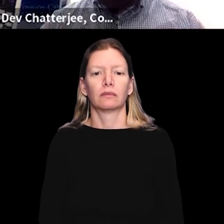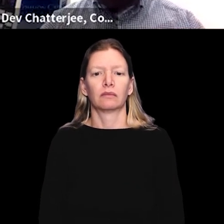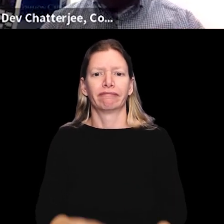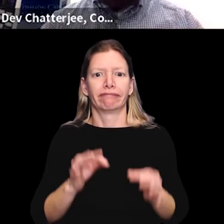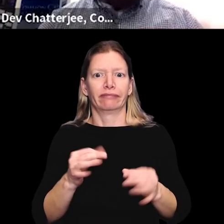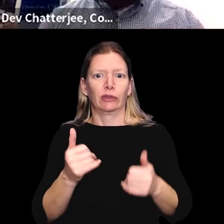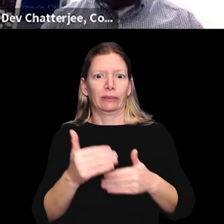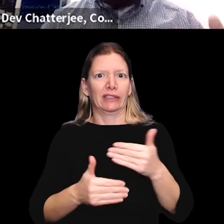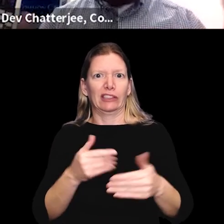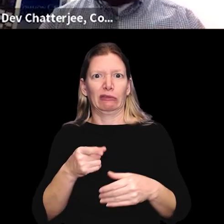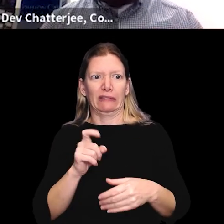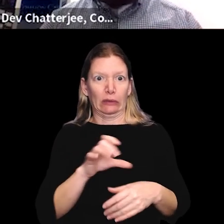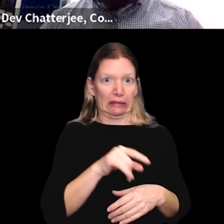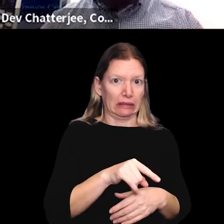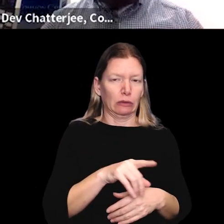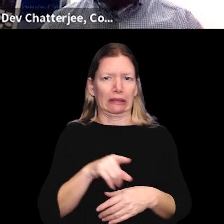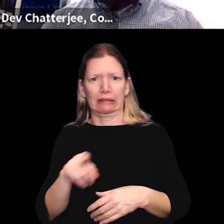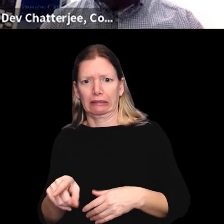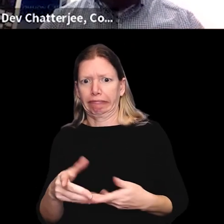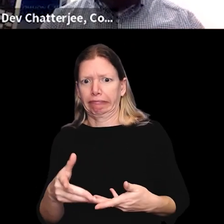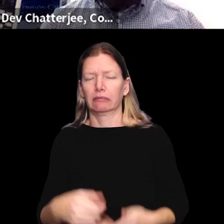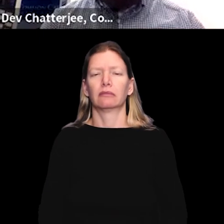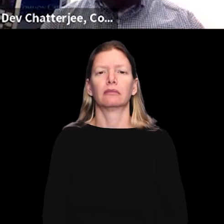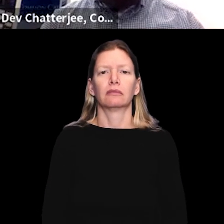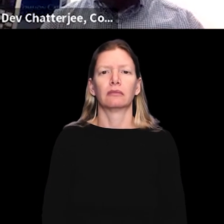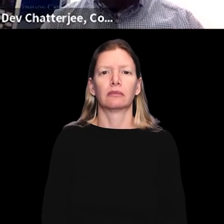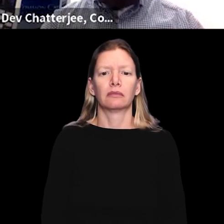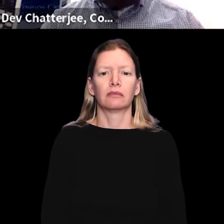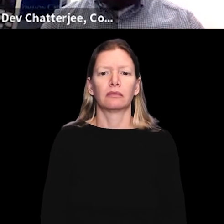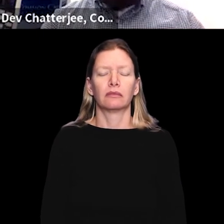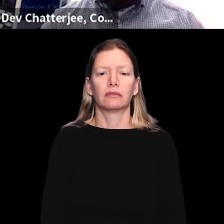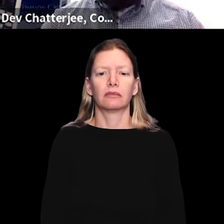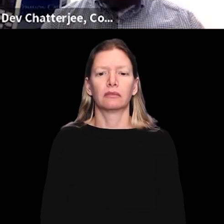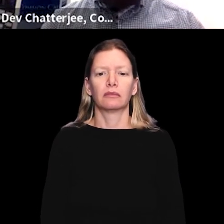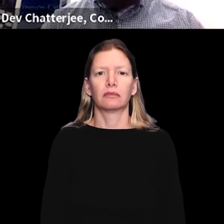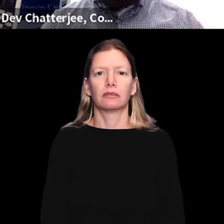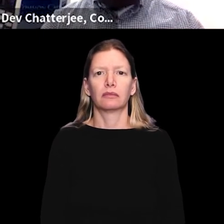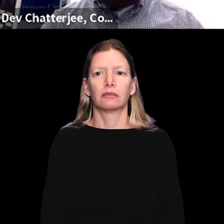of those procedures determine which which procedure that you need to to